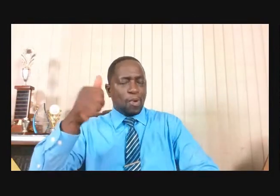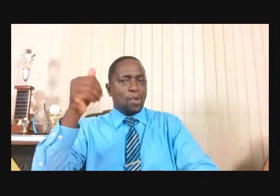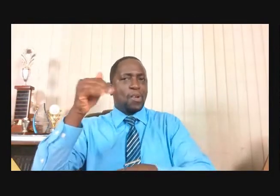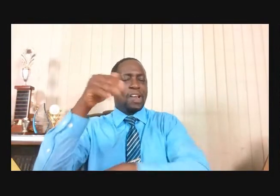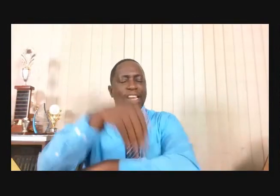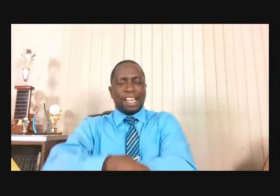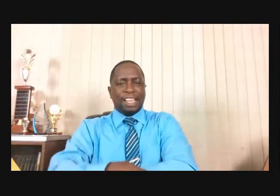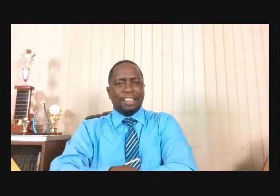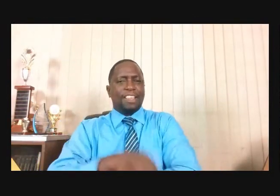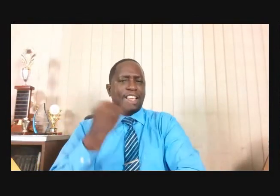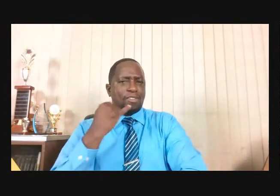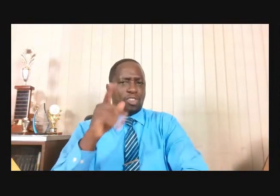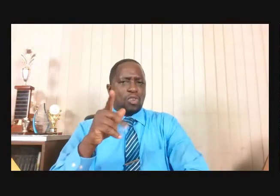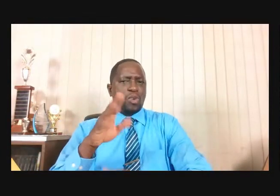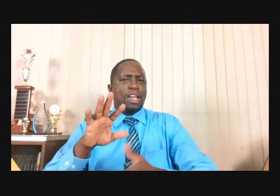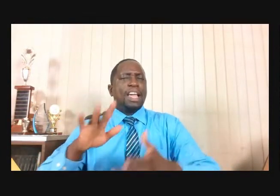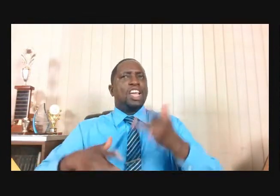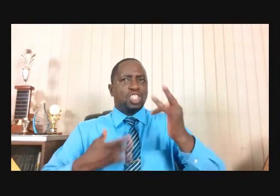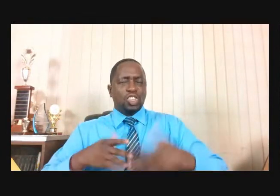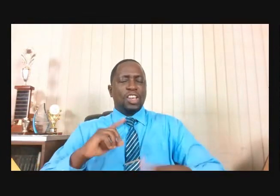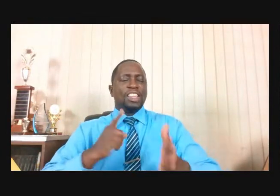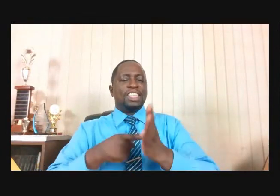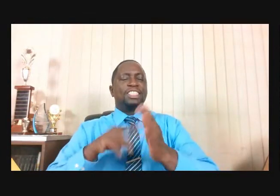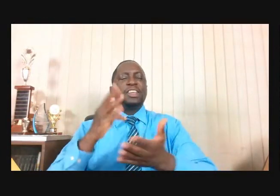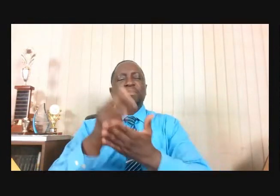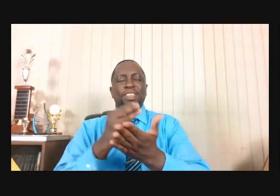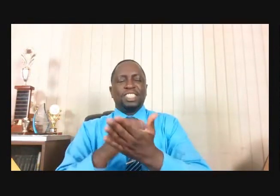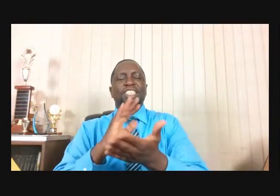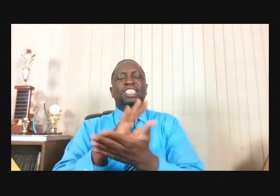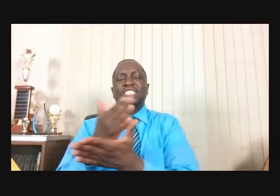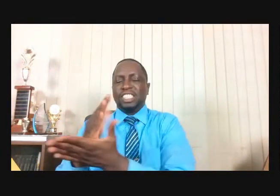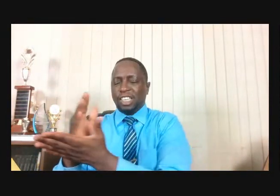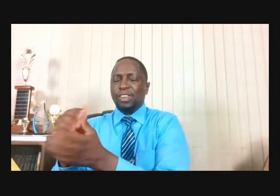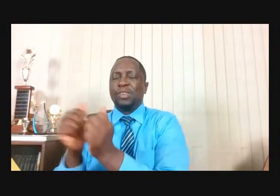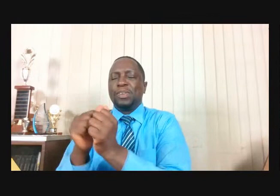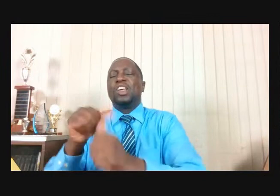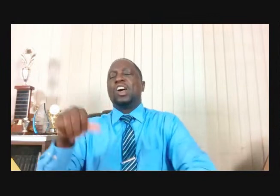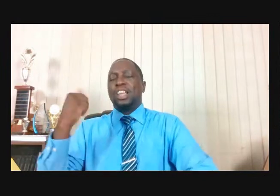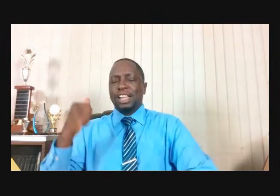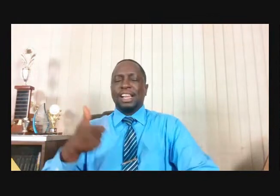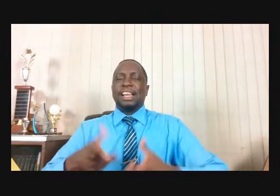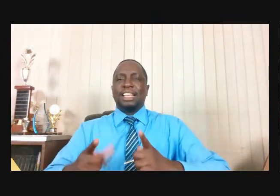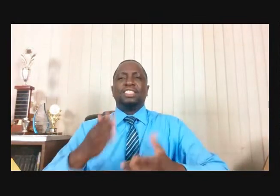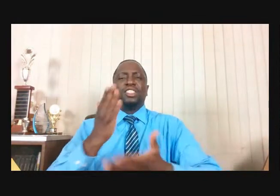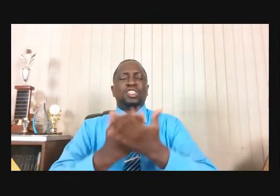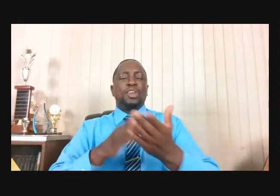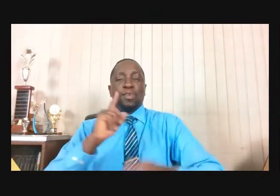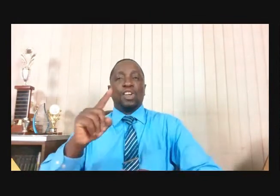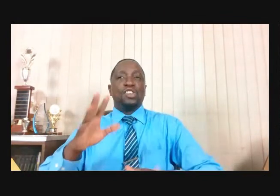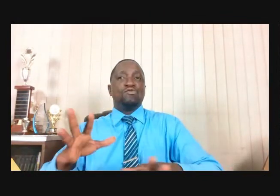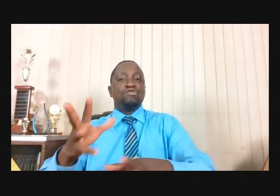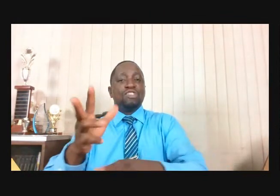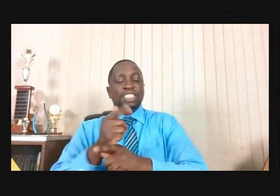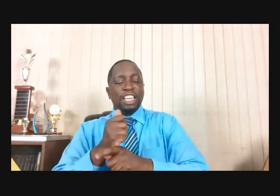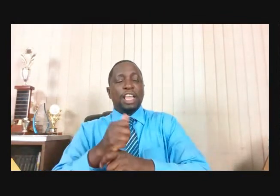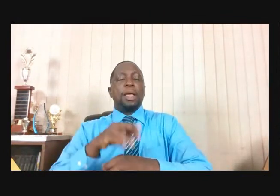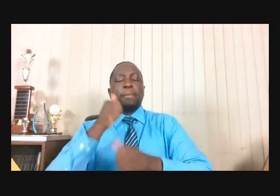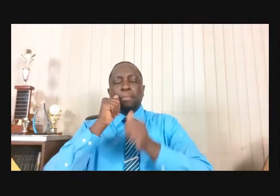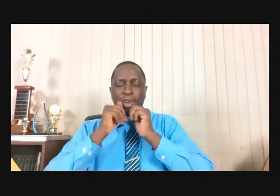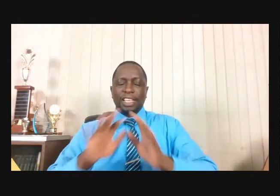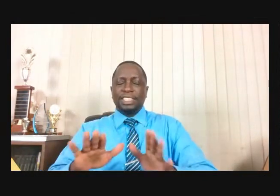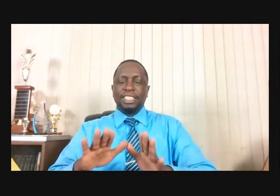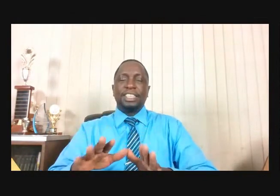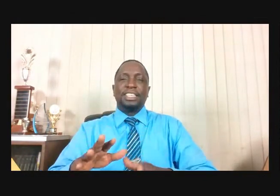message, share it on your timeline. Let someone else receive a blessing and a word of encouragement.